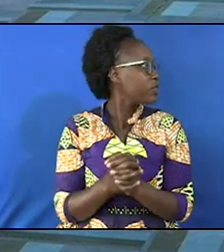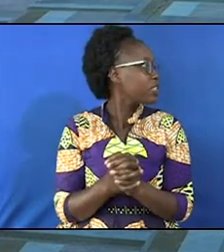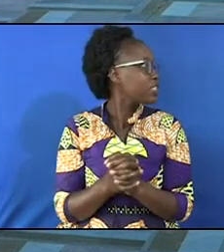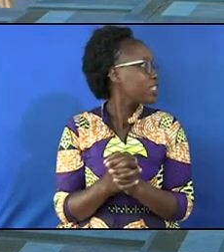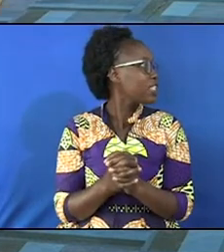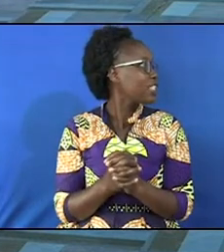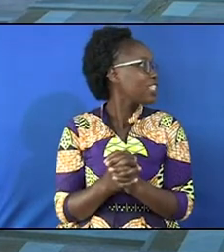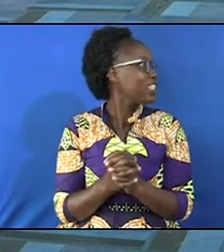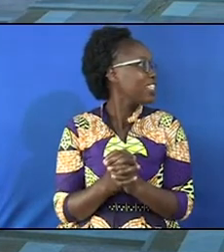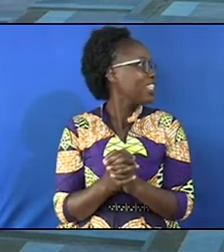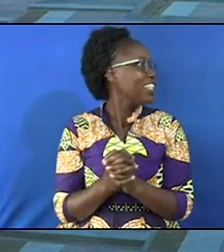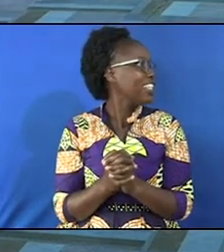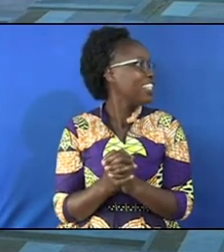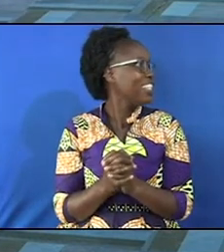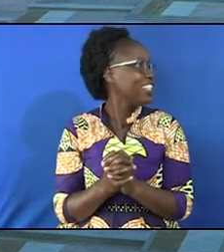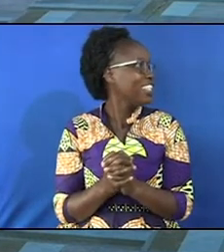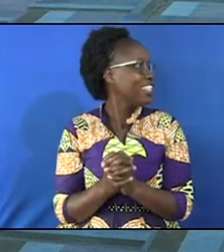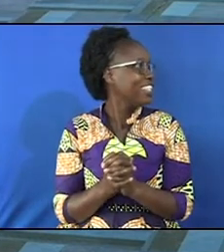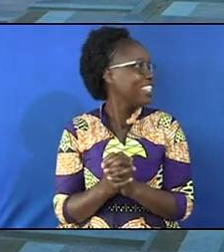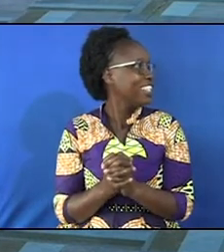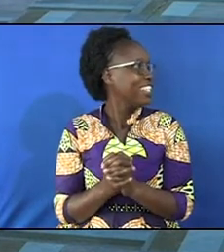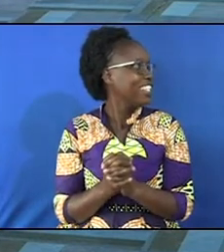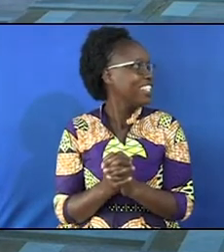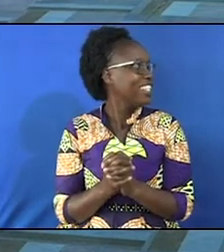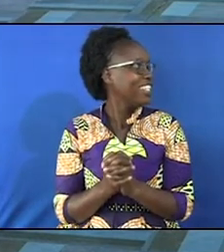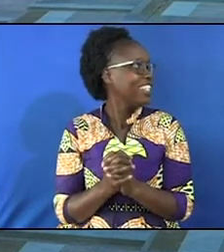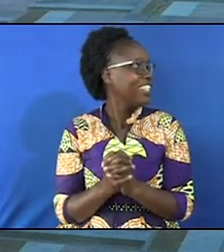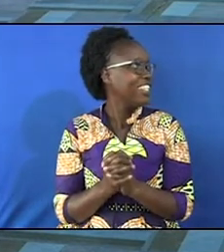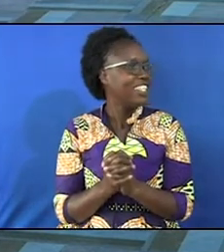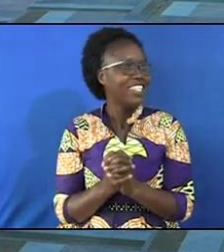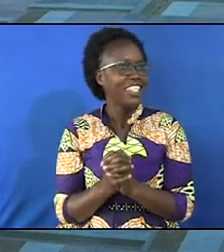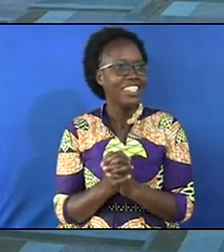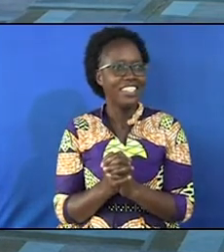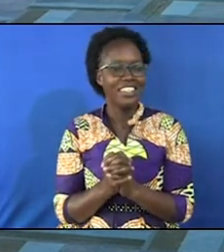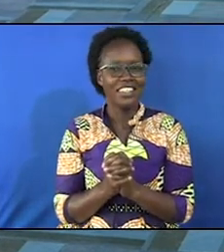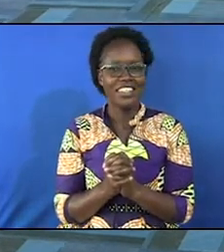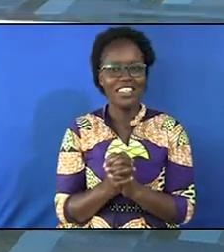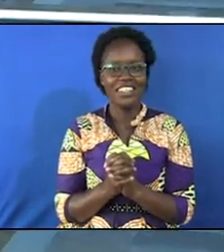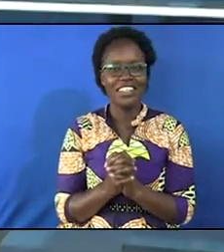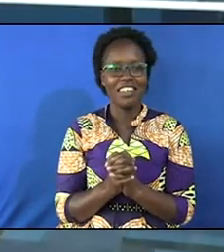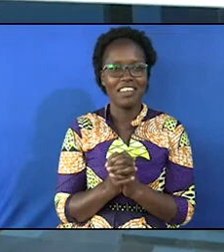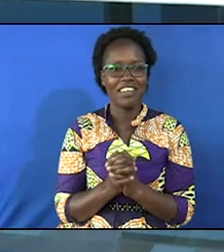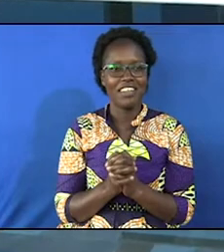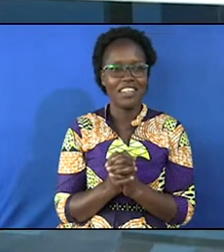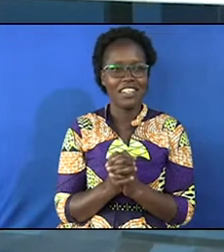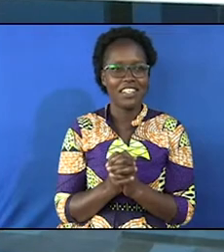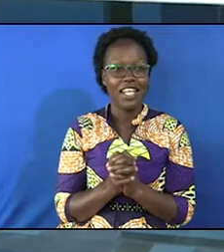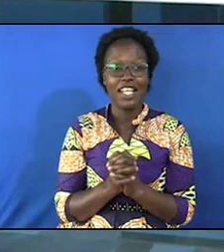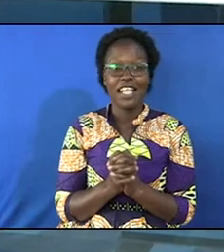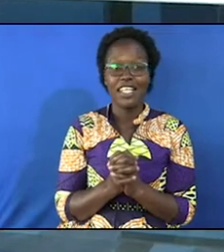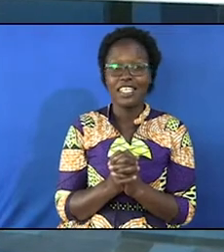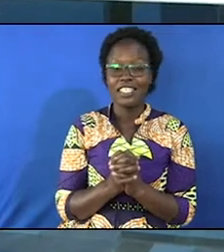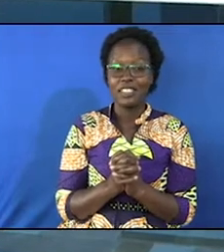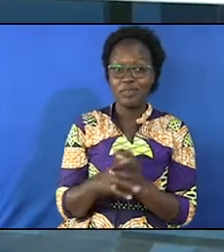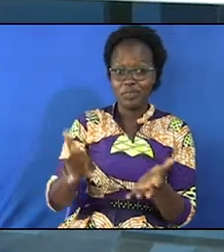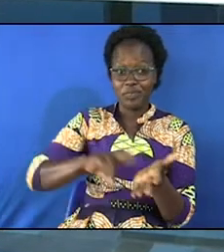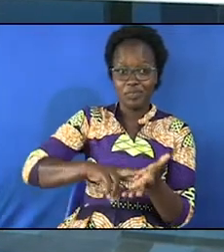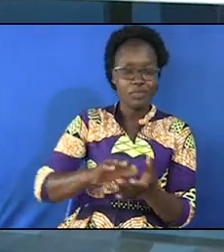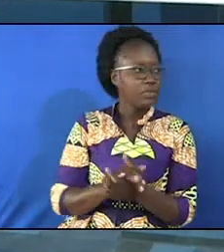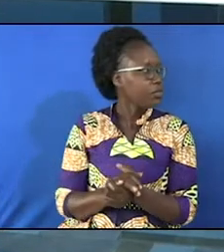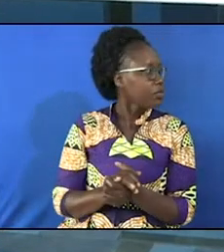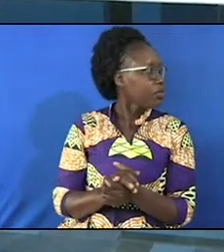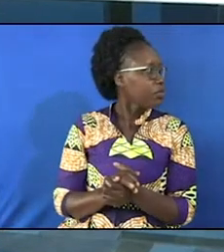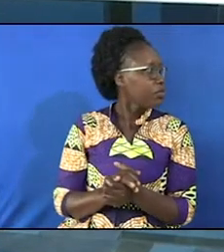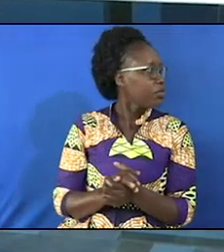these guys are not with me so let me try this side I'm saying this that